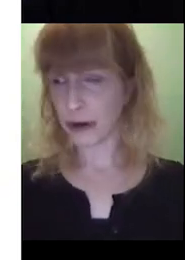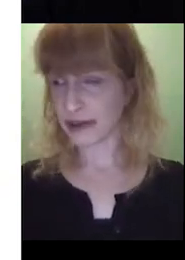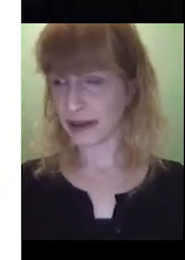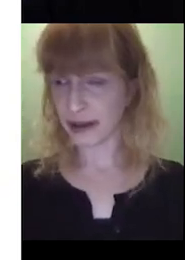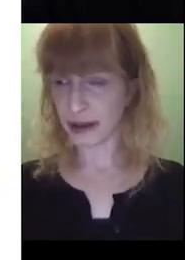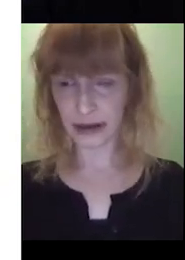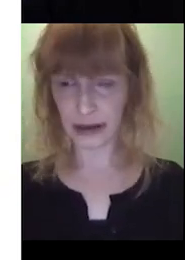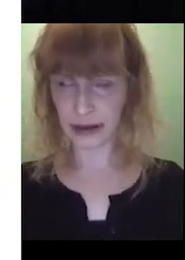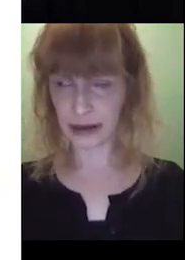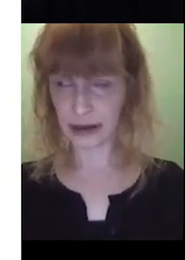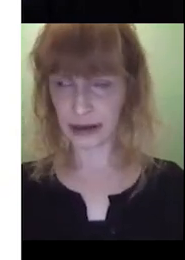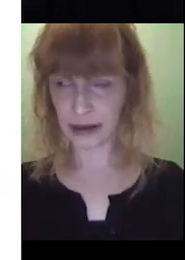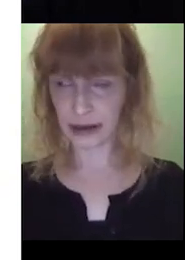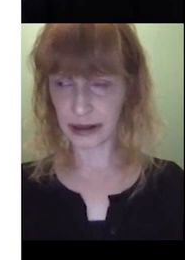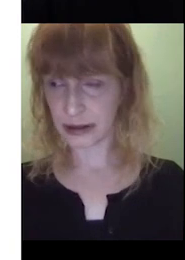What might we say now?